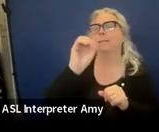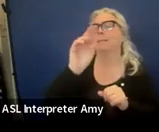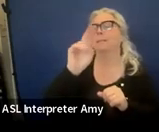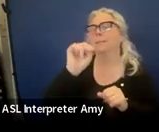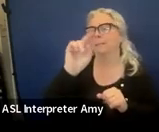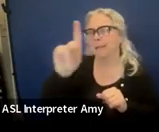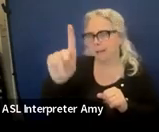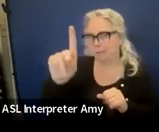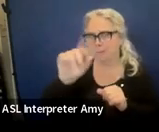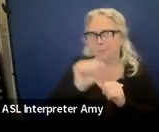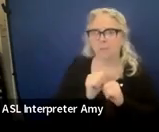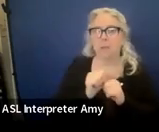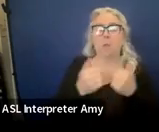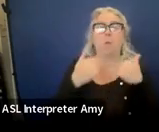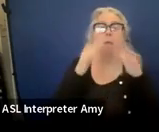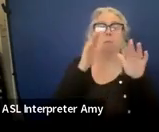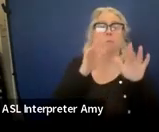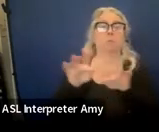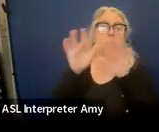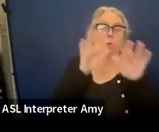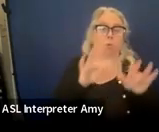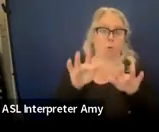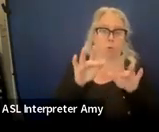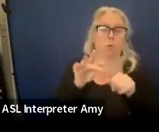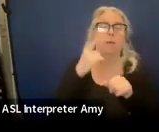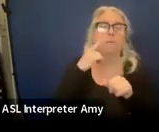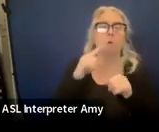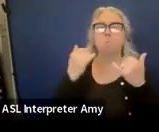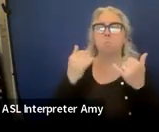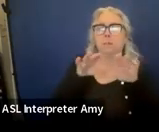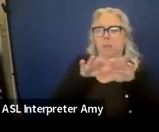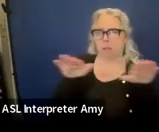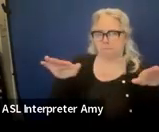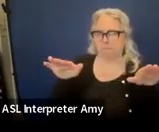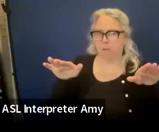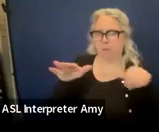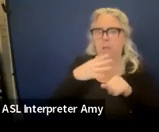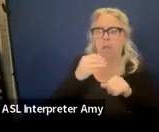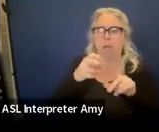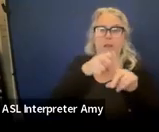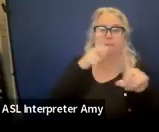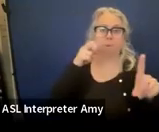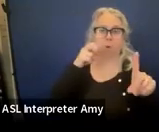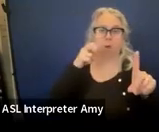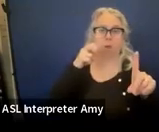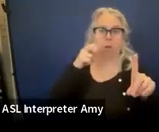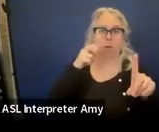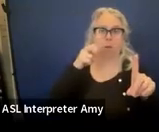recordings for present level and avoiding outcomes.